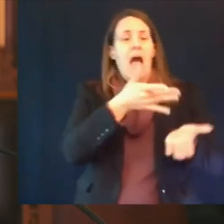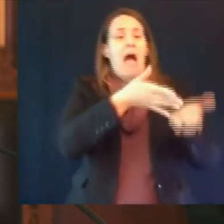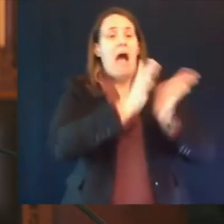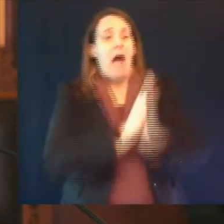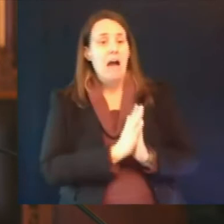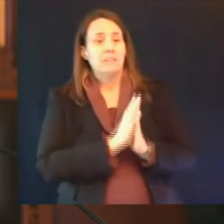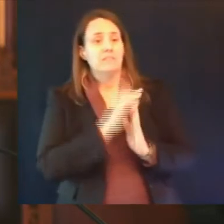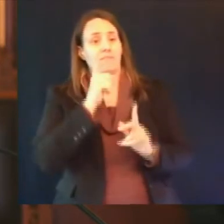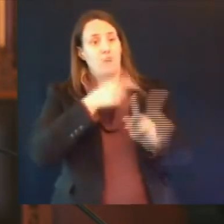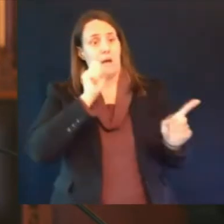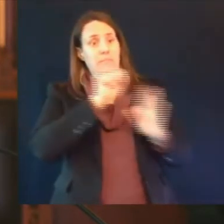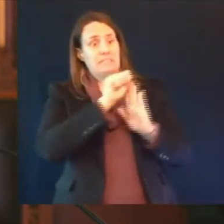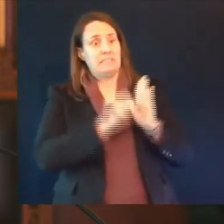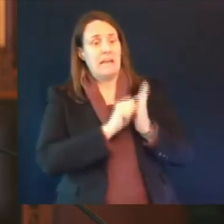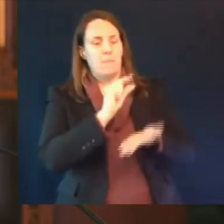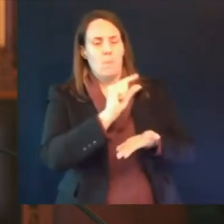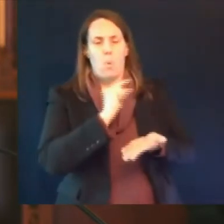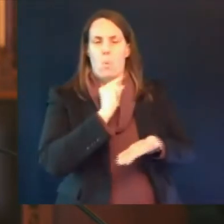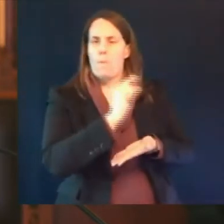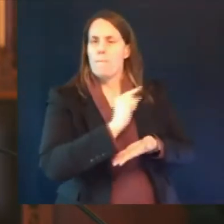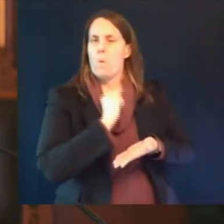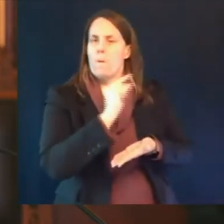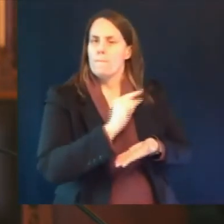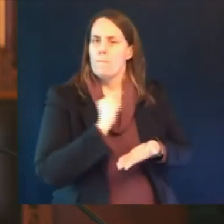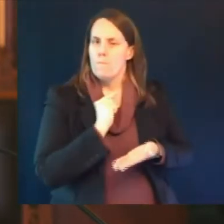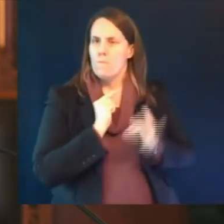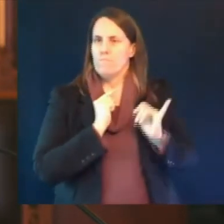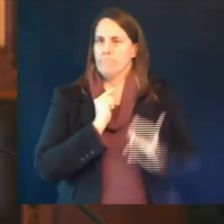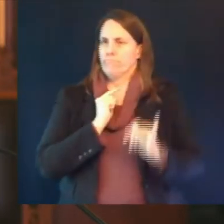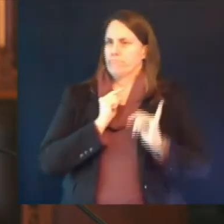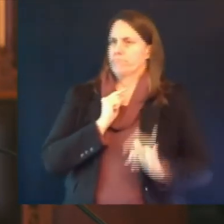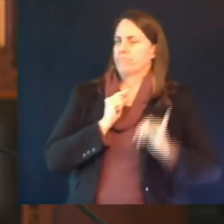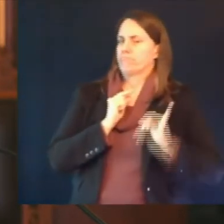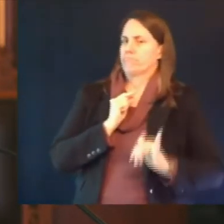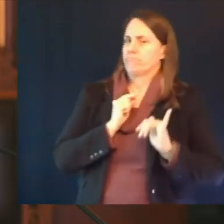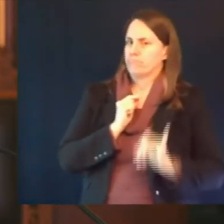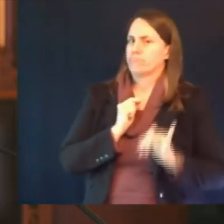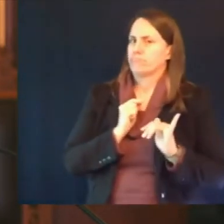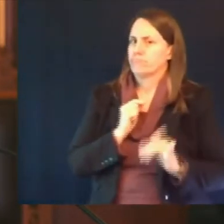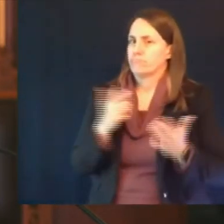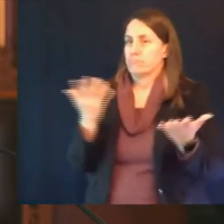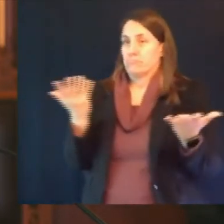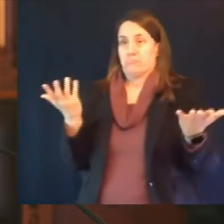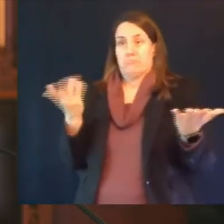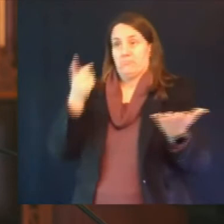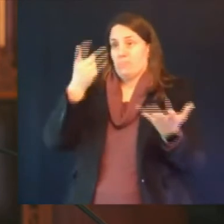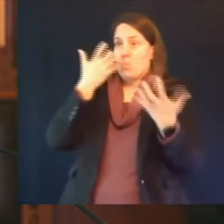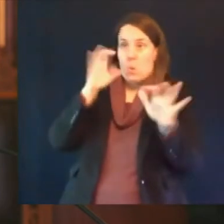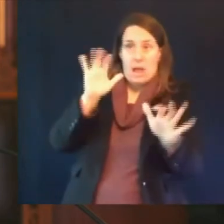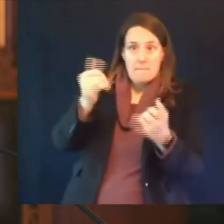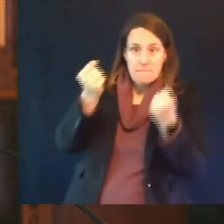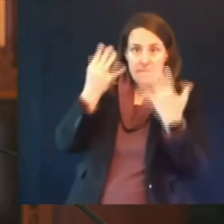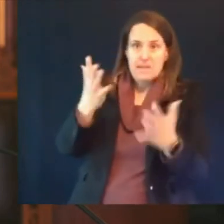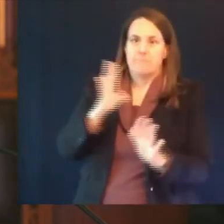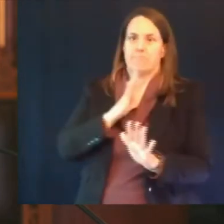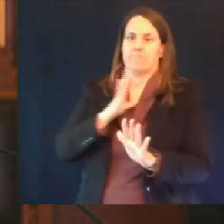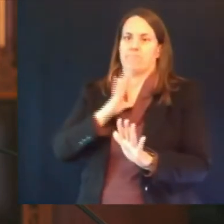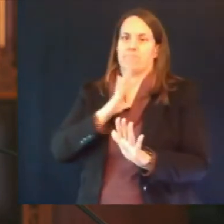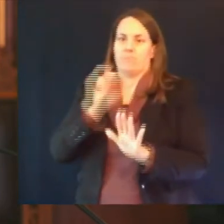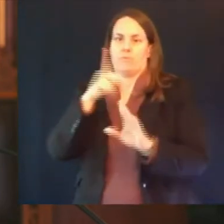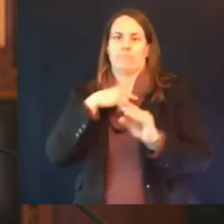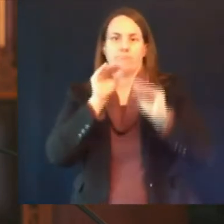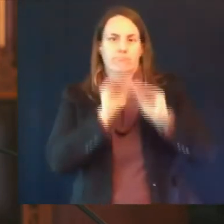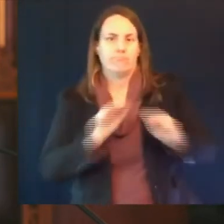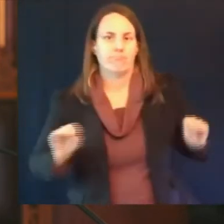um access can be an issue certainly um attitudes towards vaccine can be an issue too and